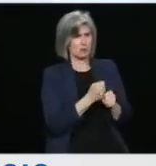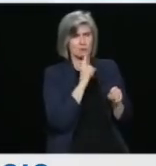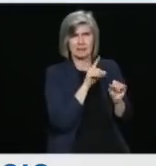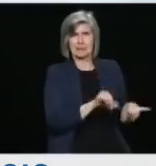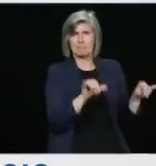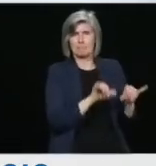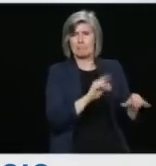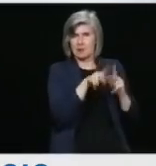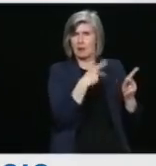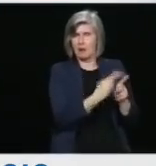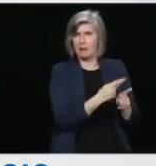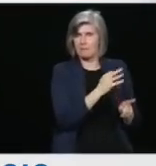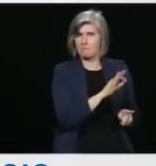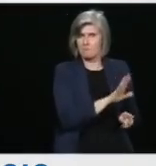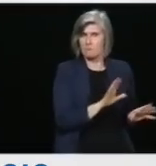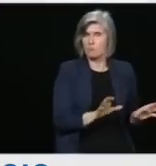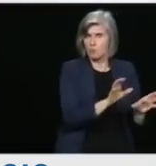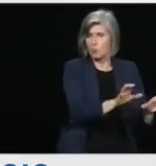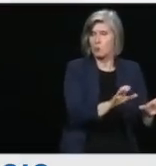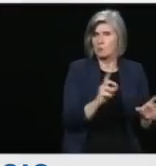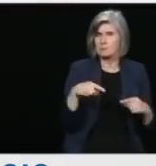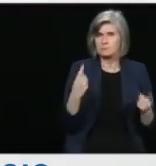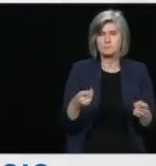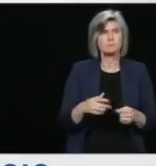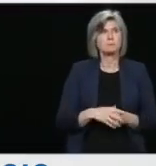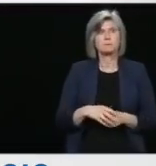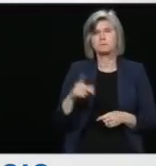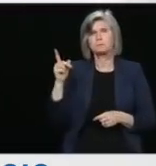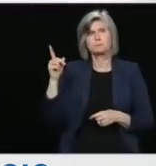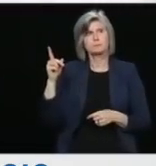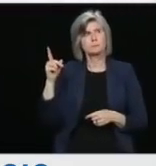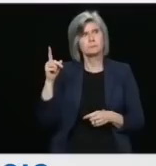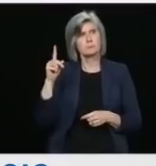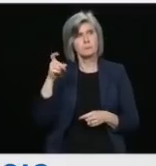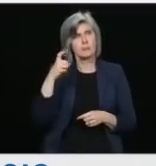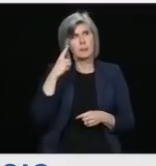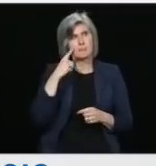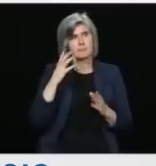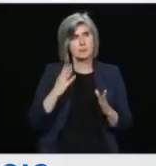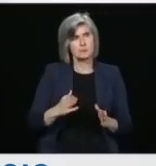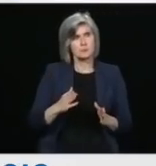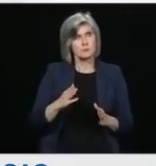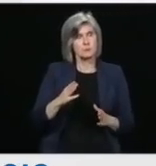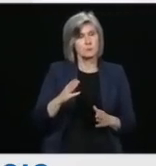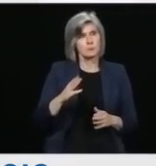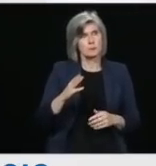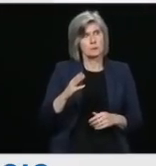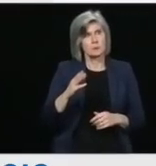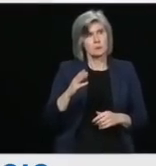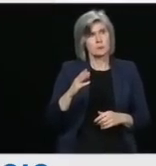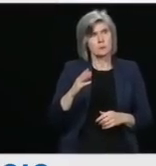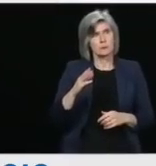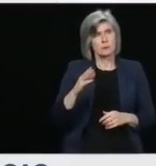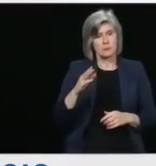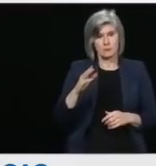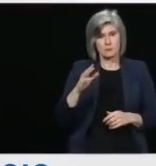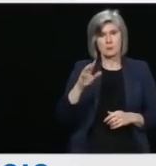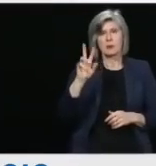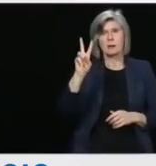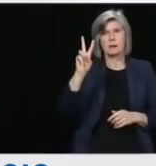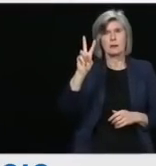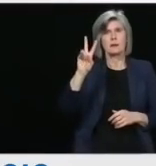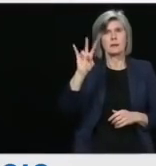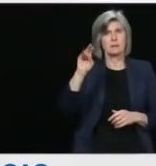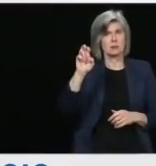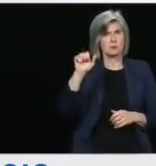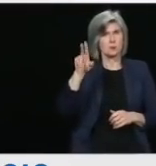I can add one thing to this question. Each and every operation of CSIS requires